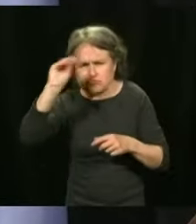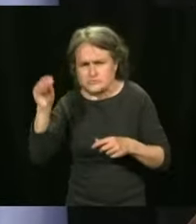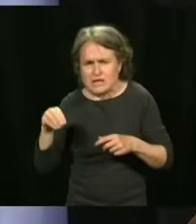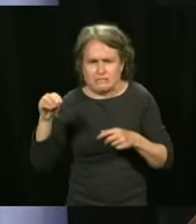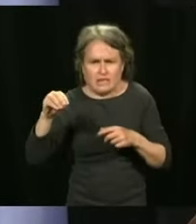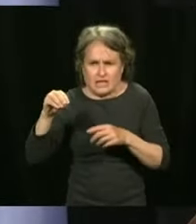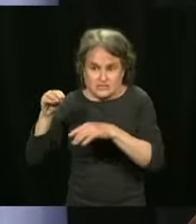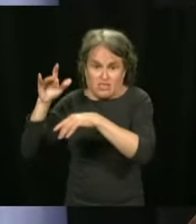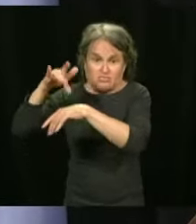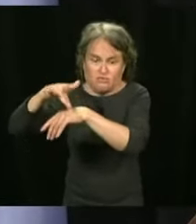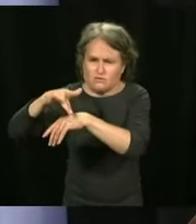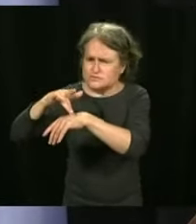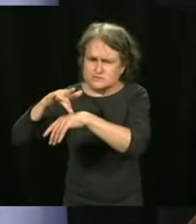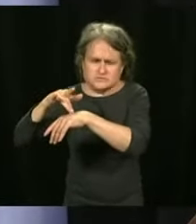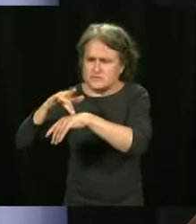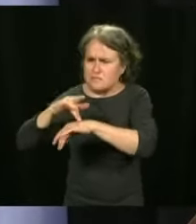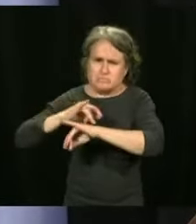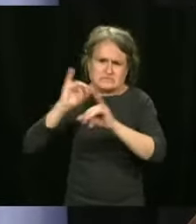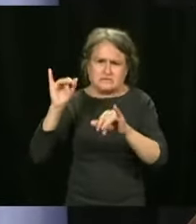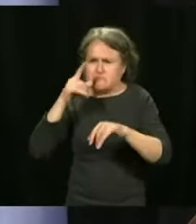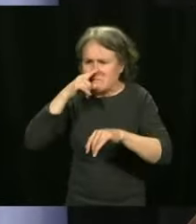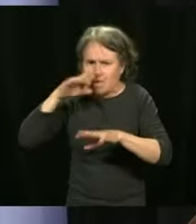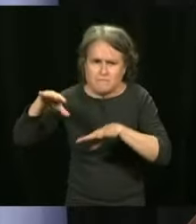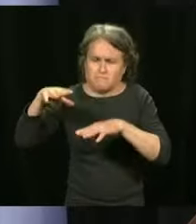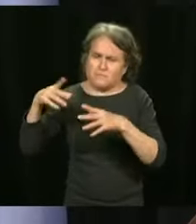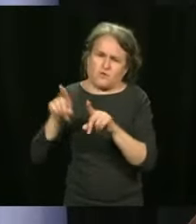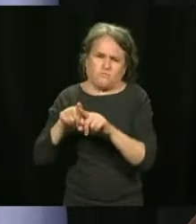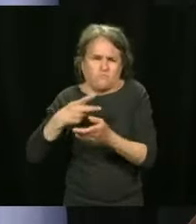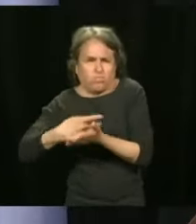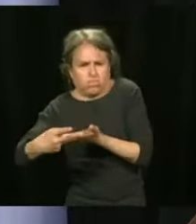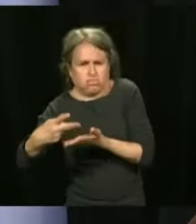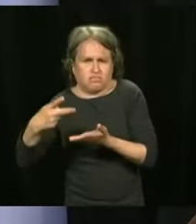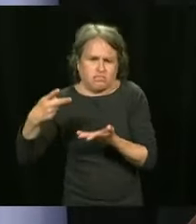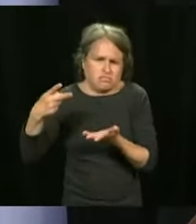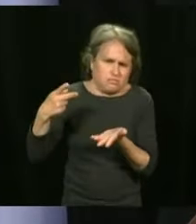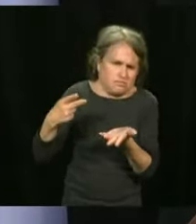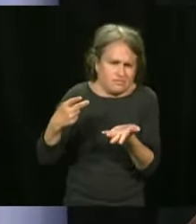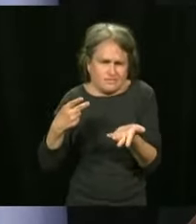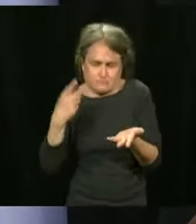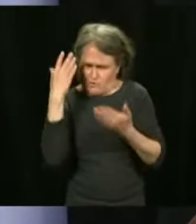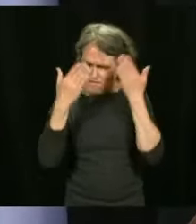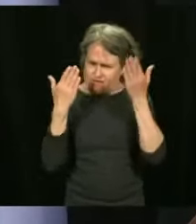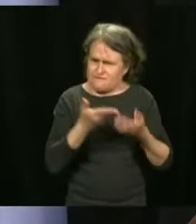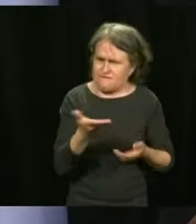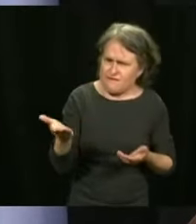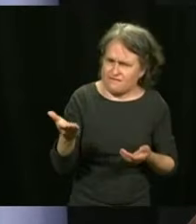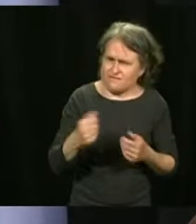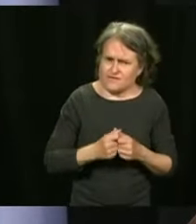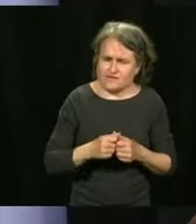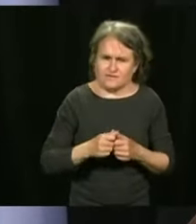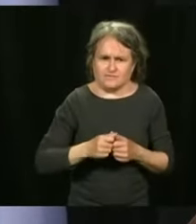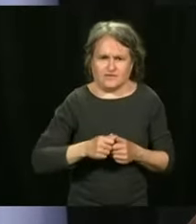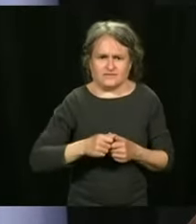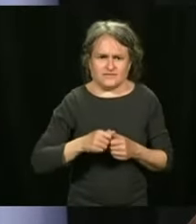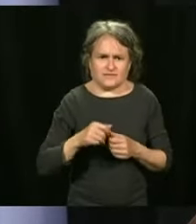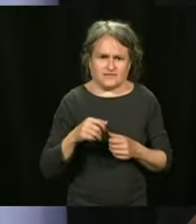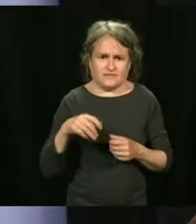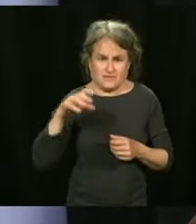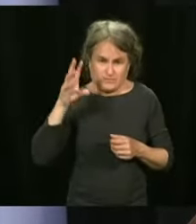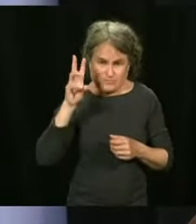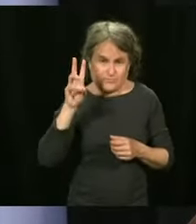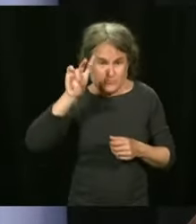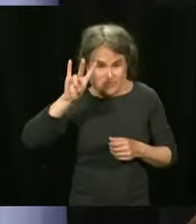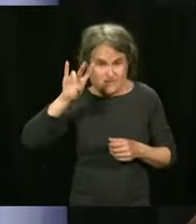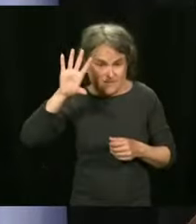The 75 percent, will it be surpassed? Are you sure that we will reach this according to your